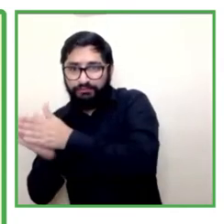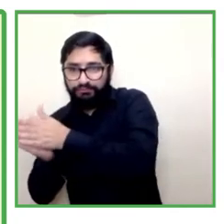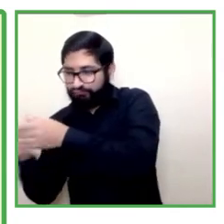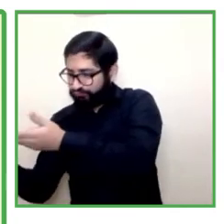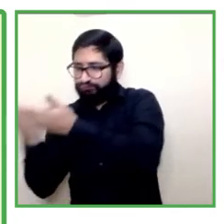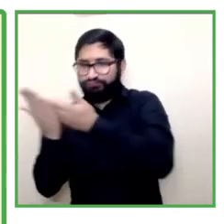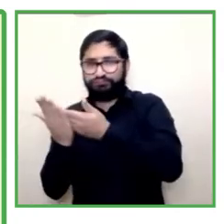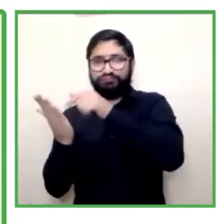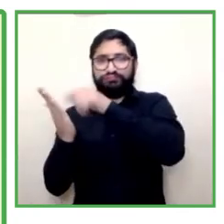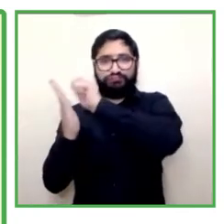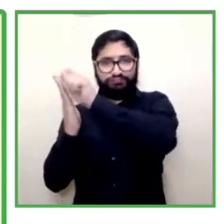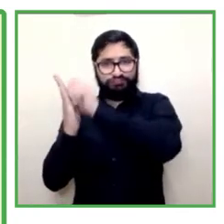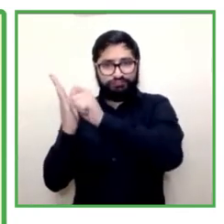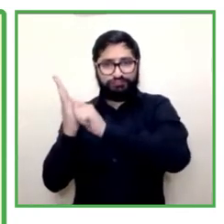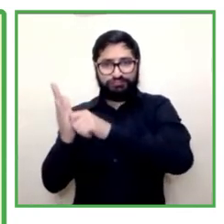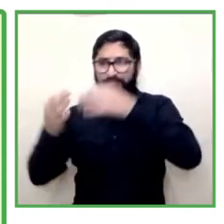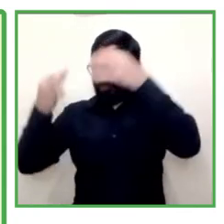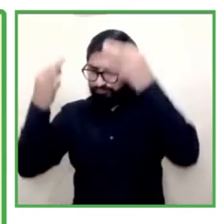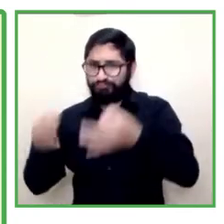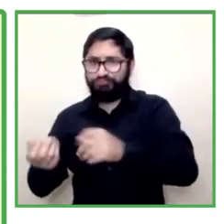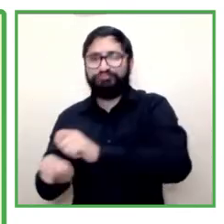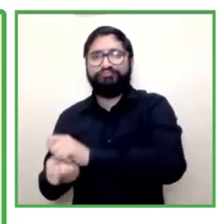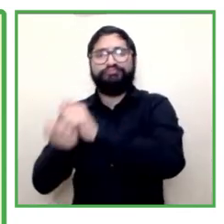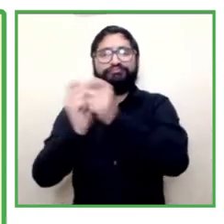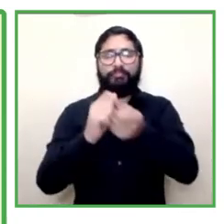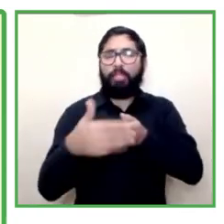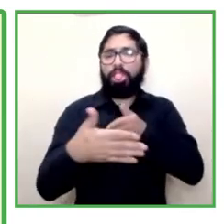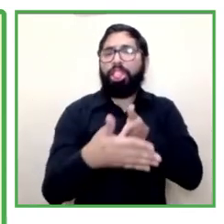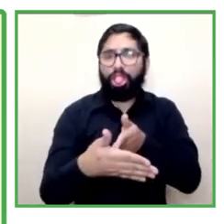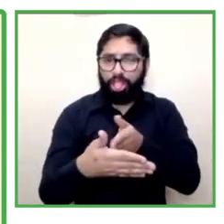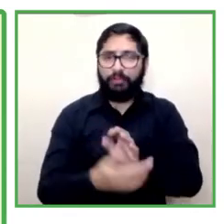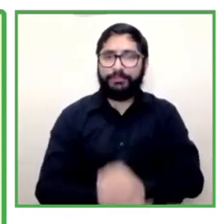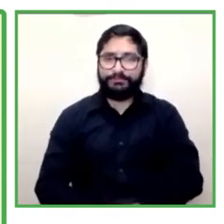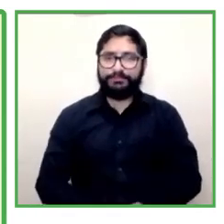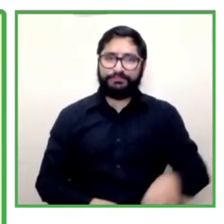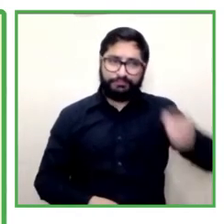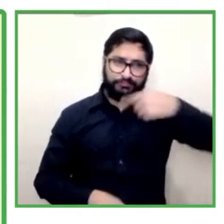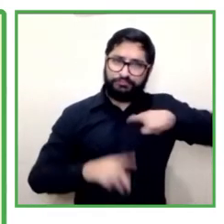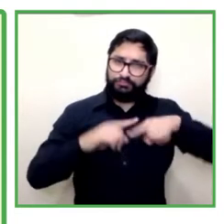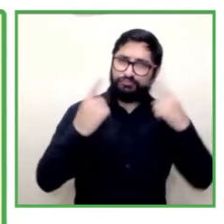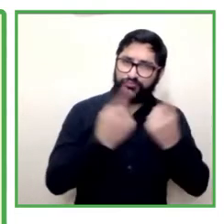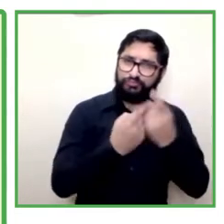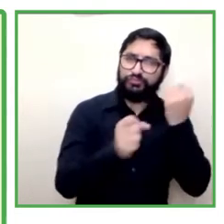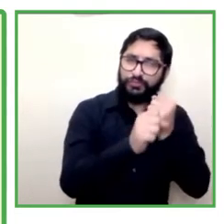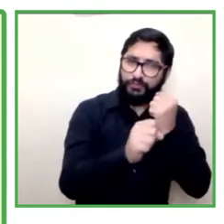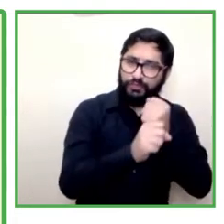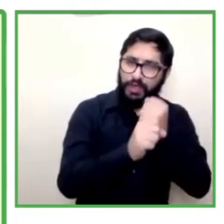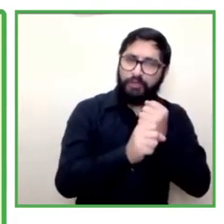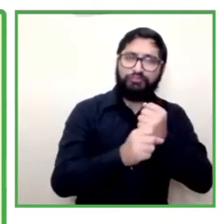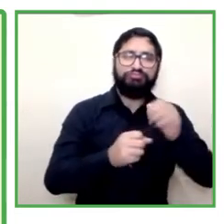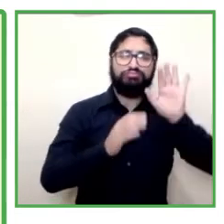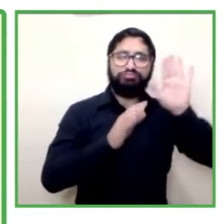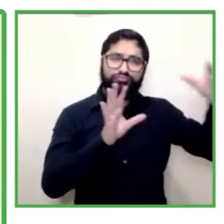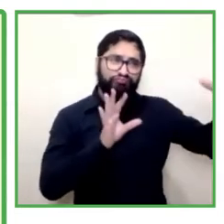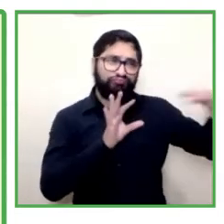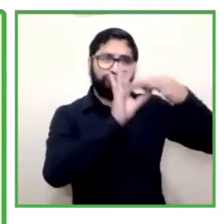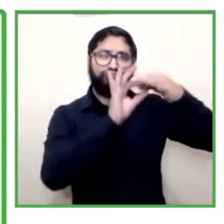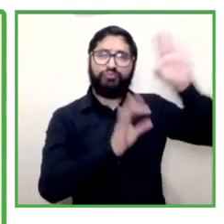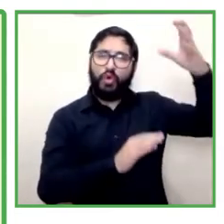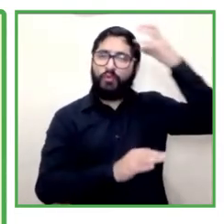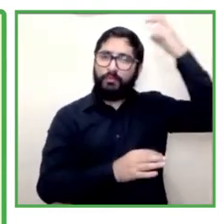not in the size that we had thought before for example in municipalities and different ministries